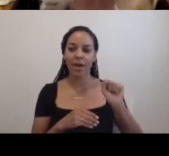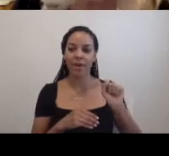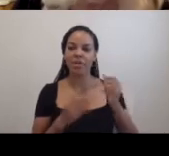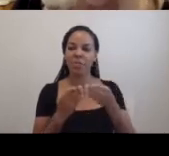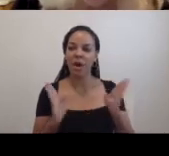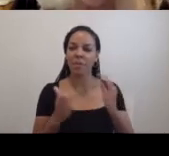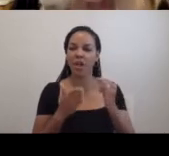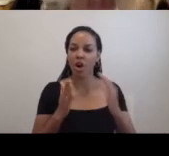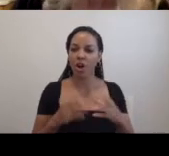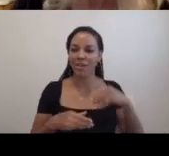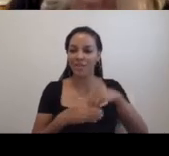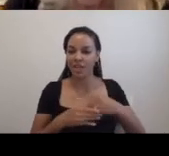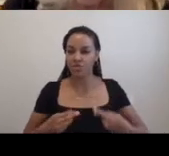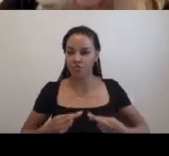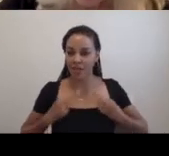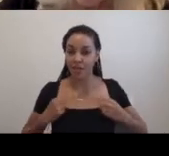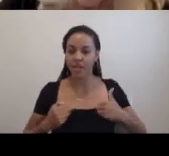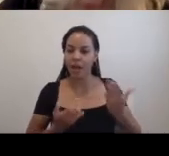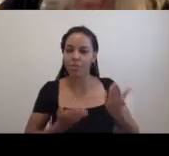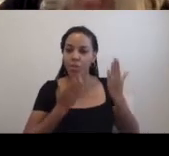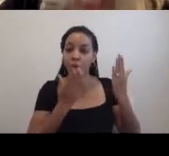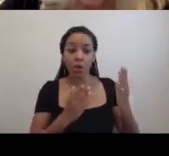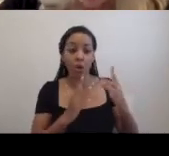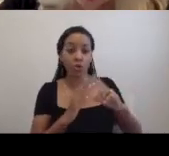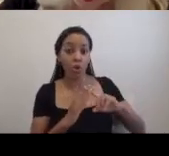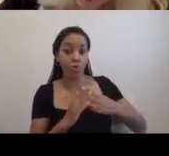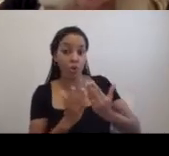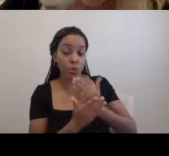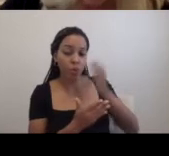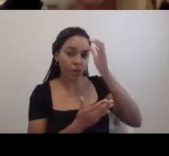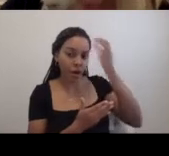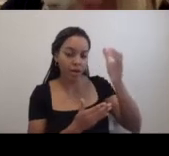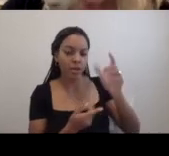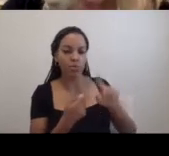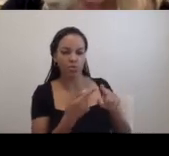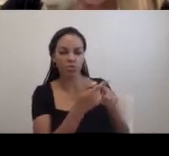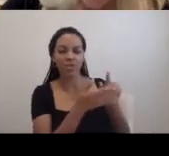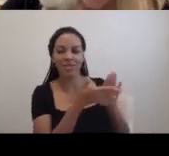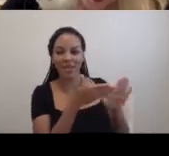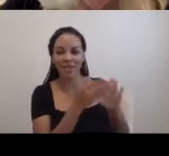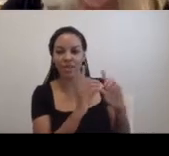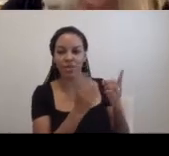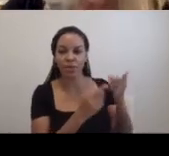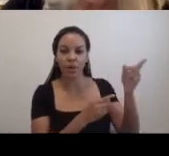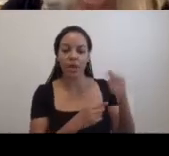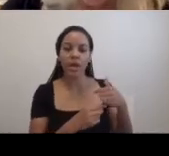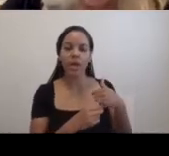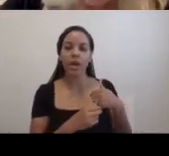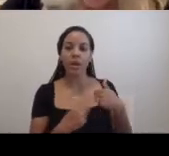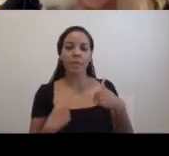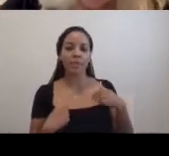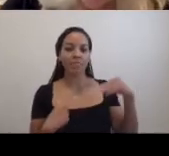proposed it an original concept to sanitation as the unsalaried